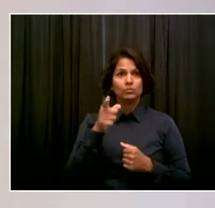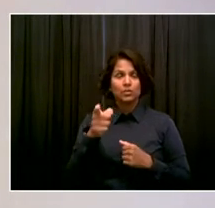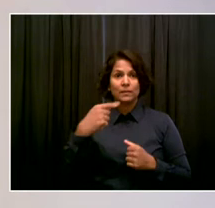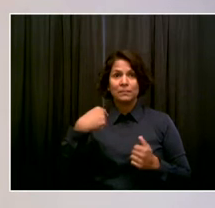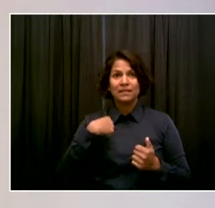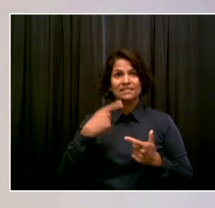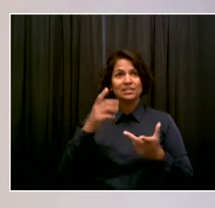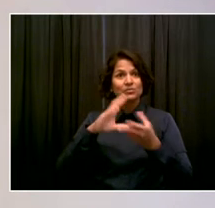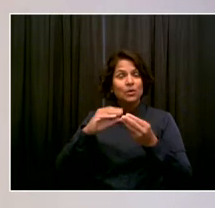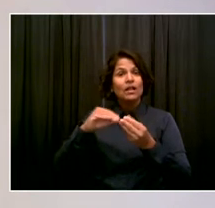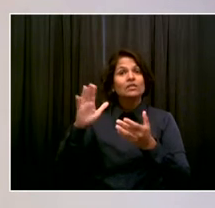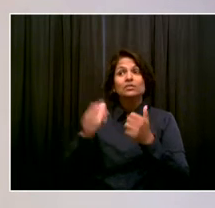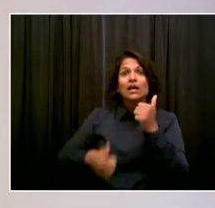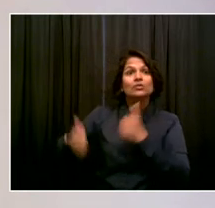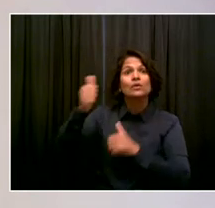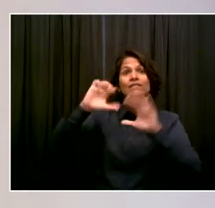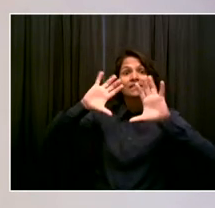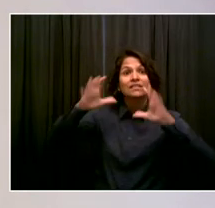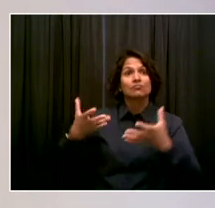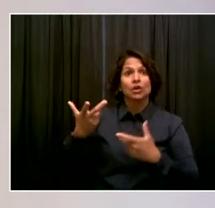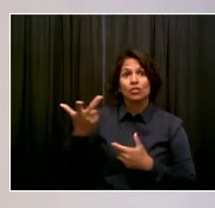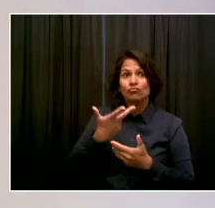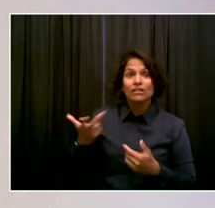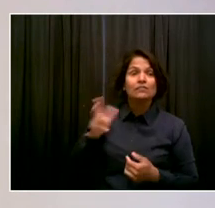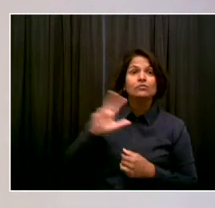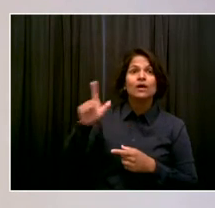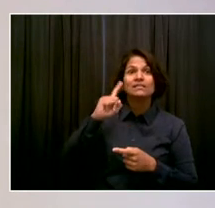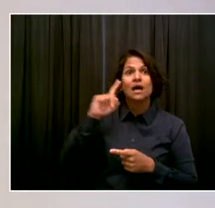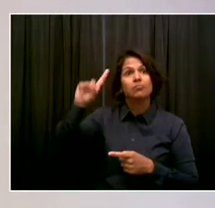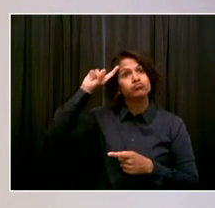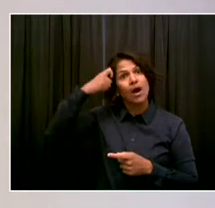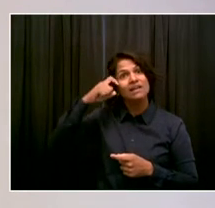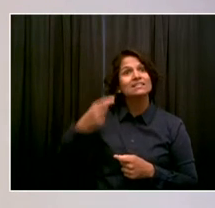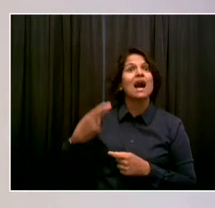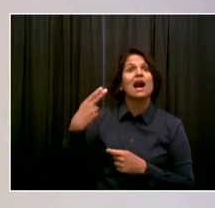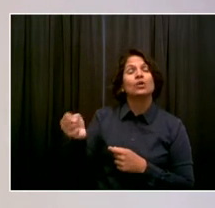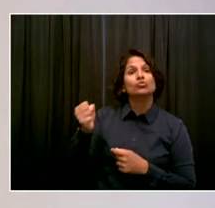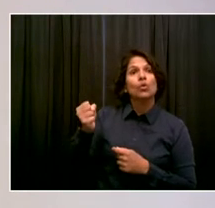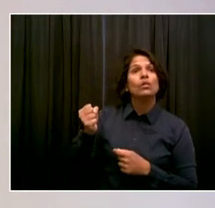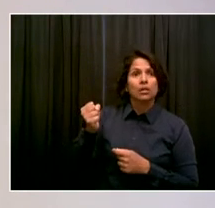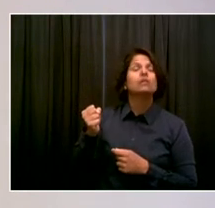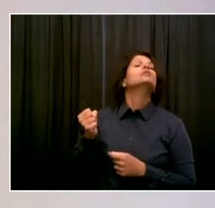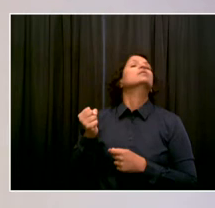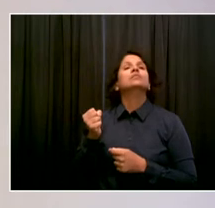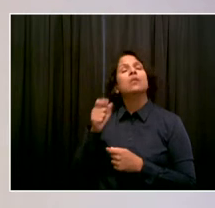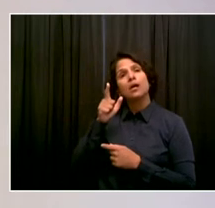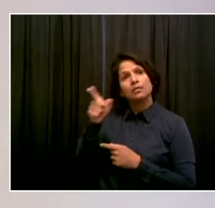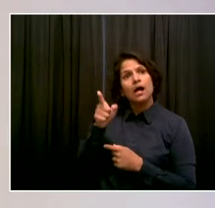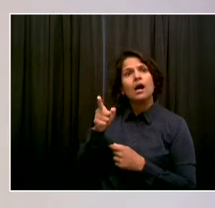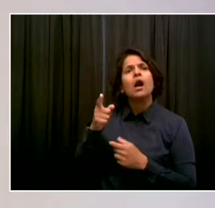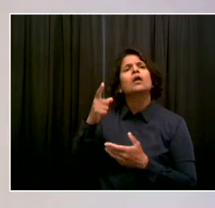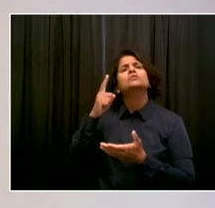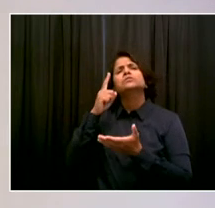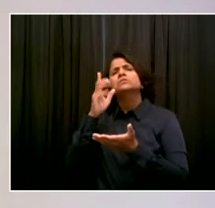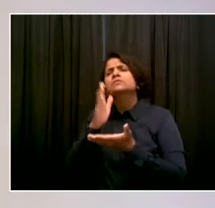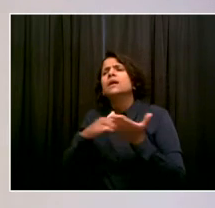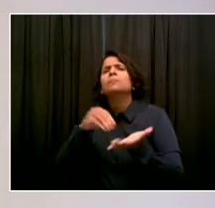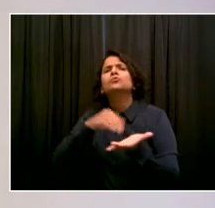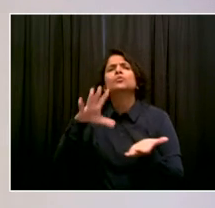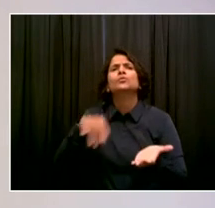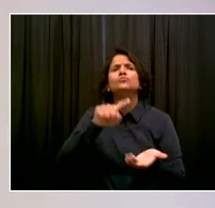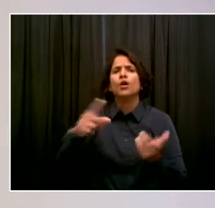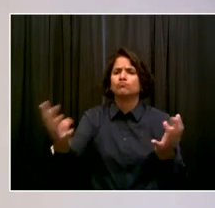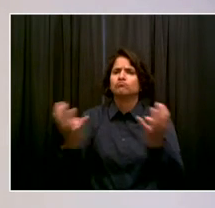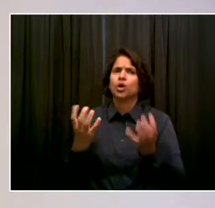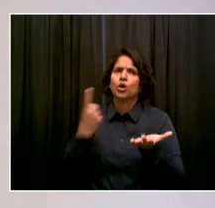School in the Bronx. And the chancellor and I did a forum with some of the students there. And I was struck by a young